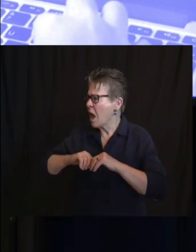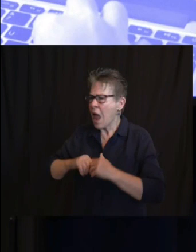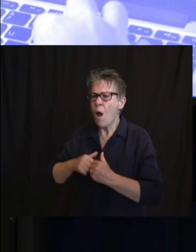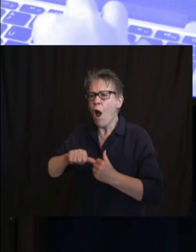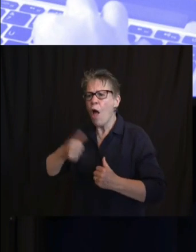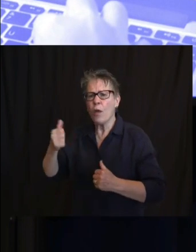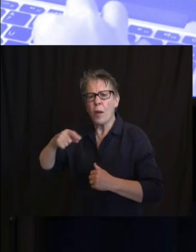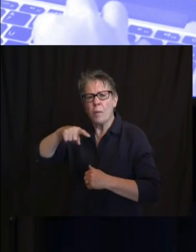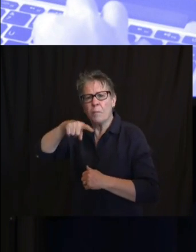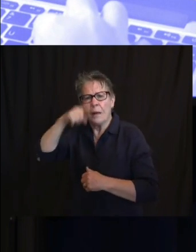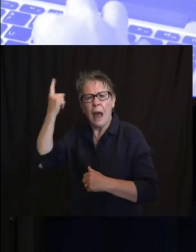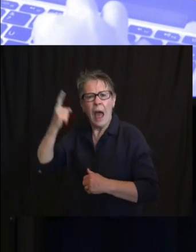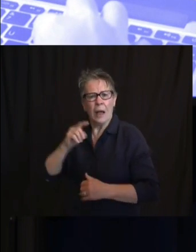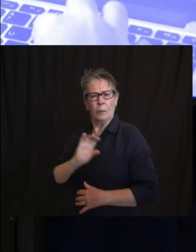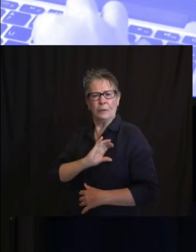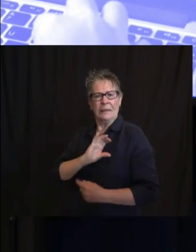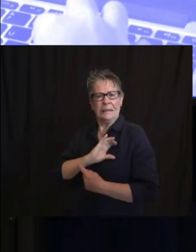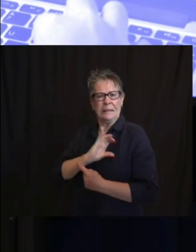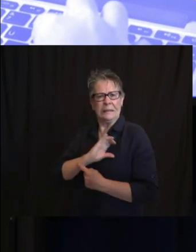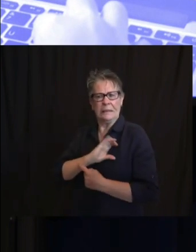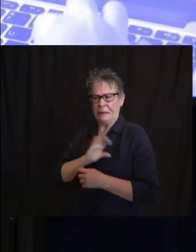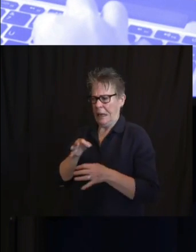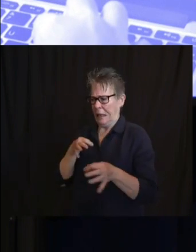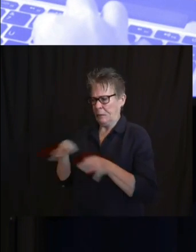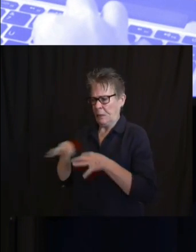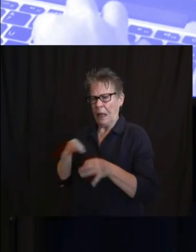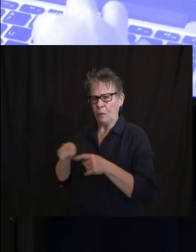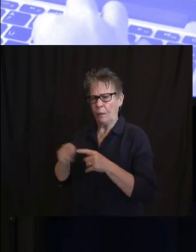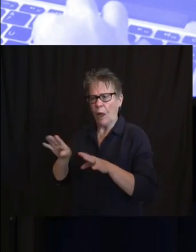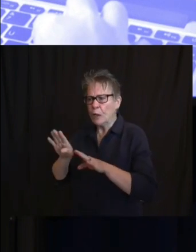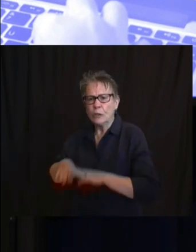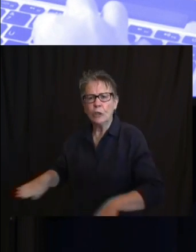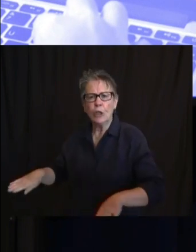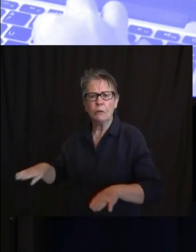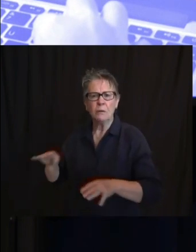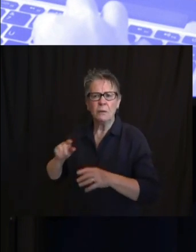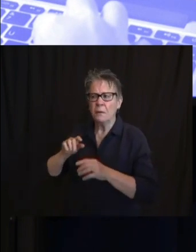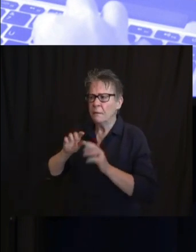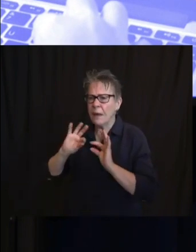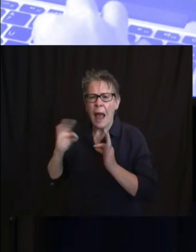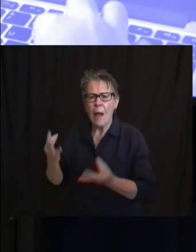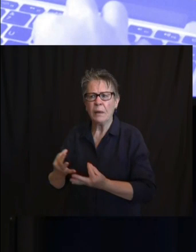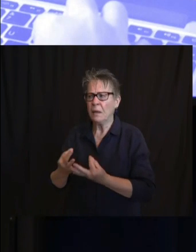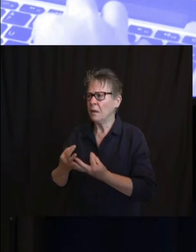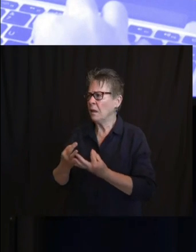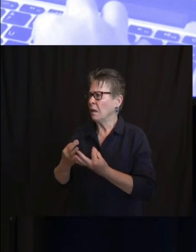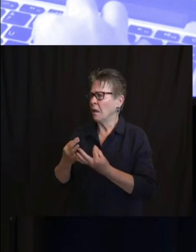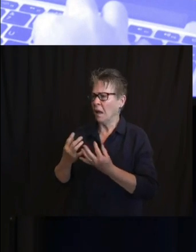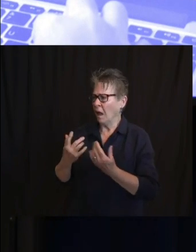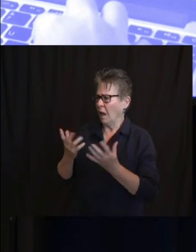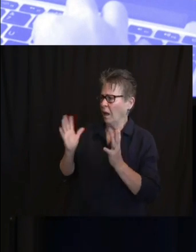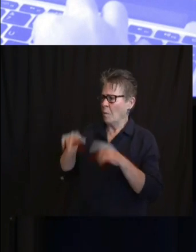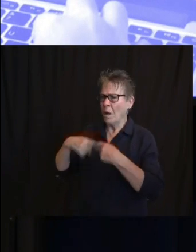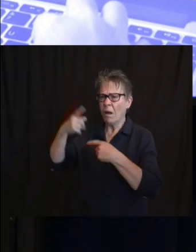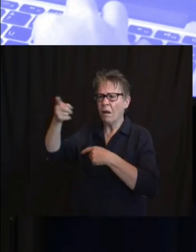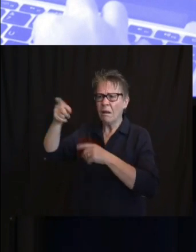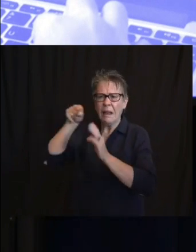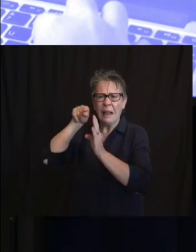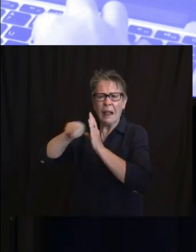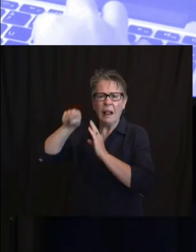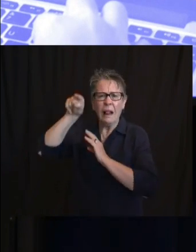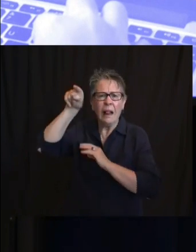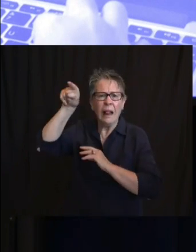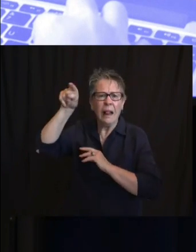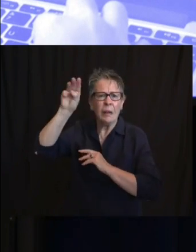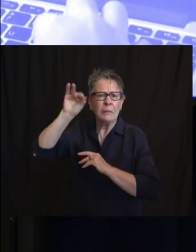what's going on? and that what he explained is that struggle to sometimes feel the need to choose between your race